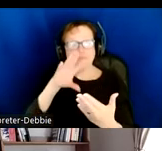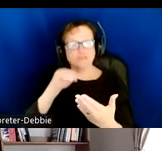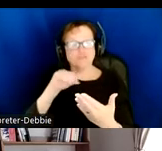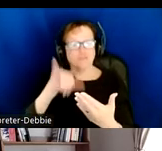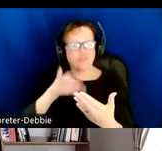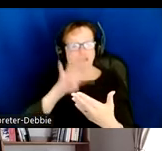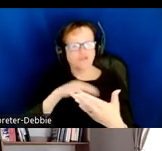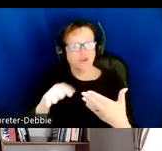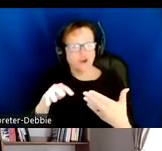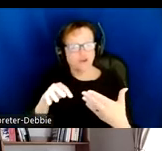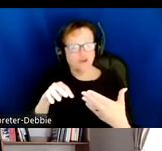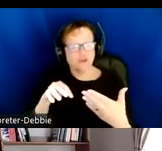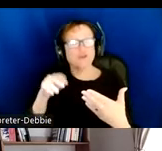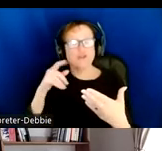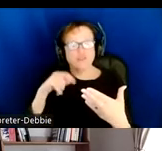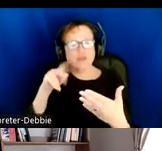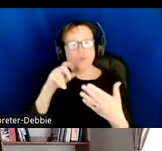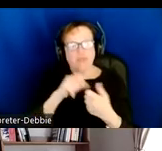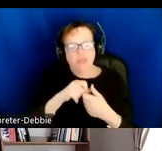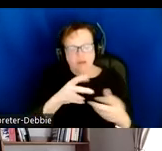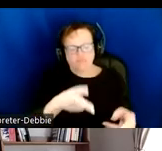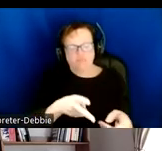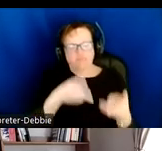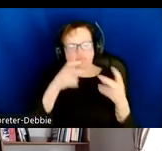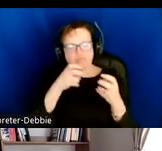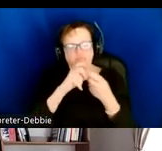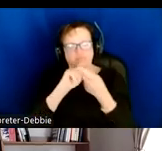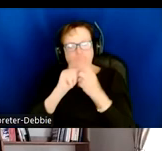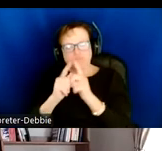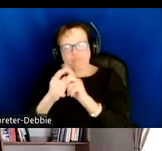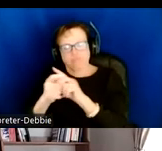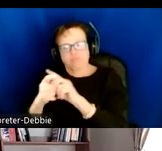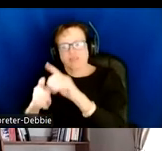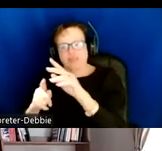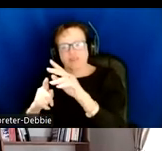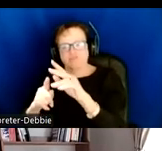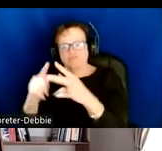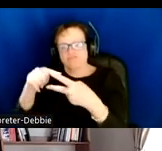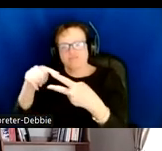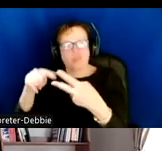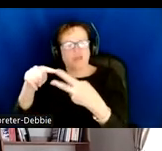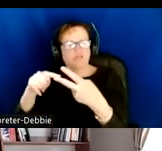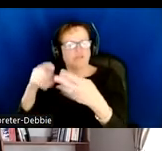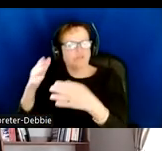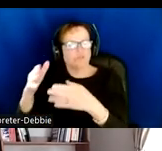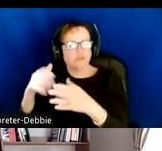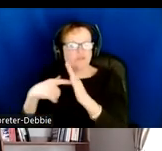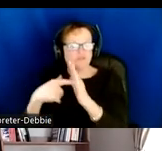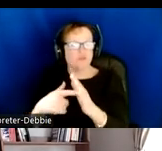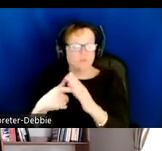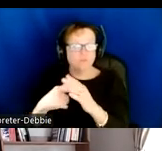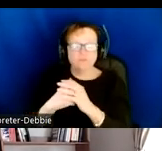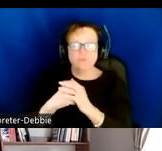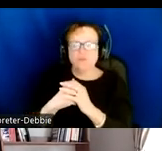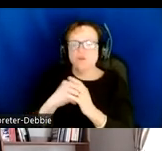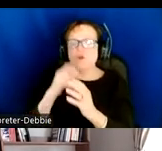algorithms would be able to extract the data, and it wouldn't need to be embedded in HiCharts format, for example. We